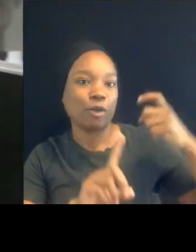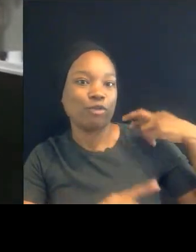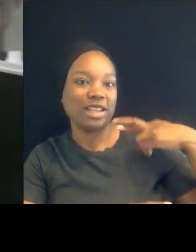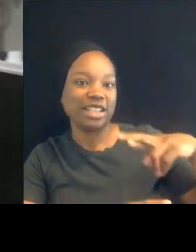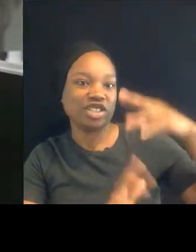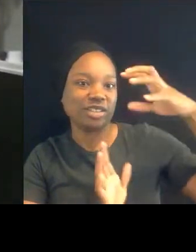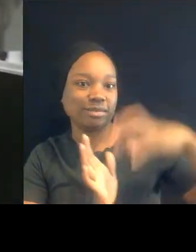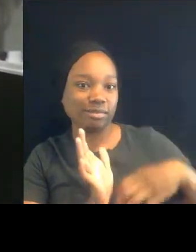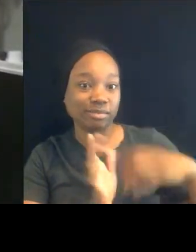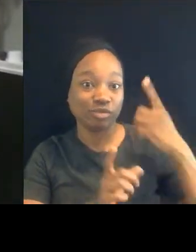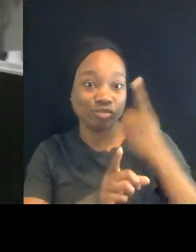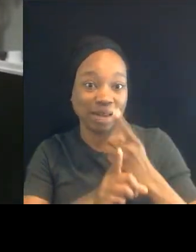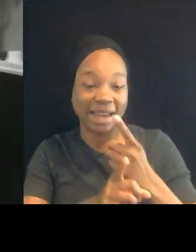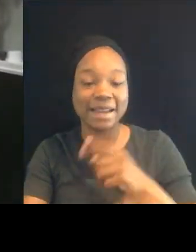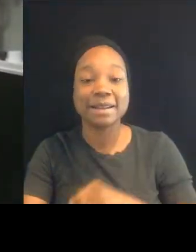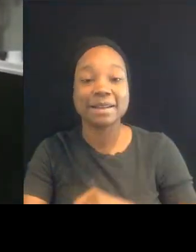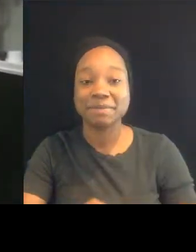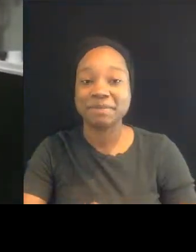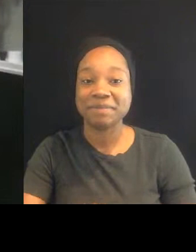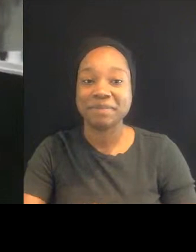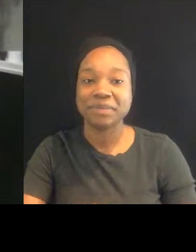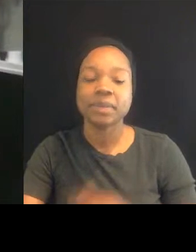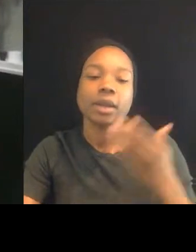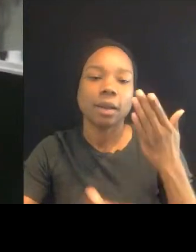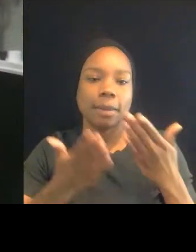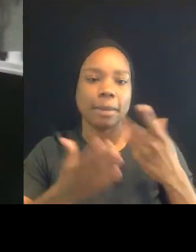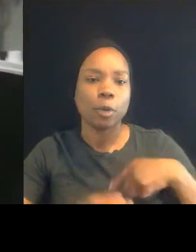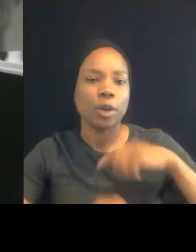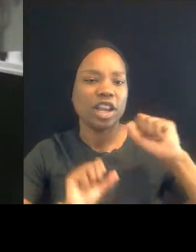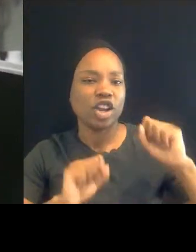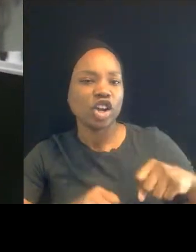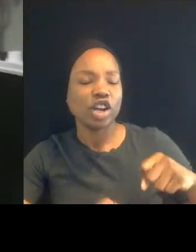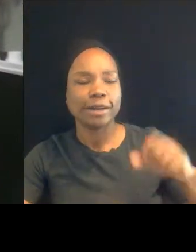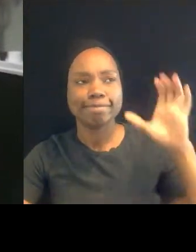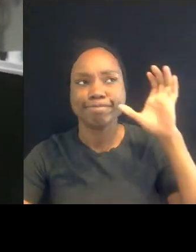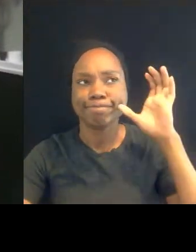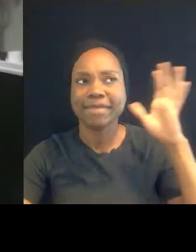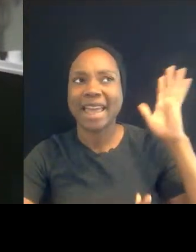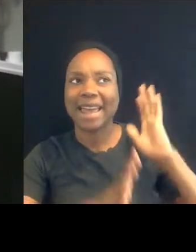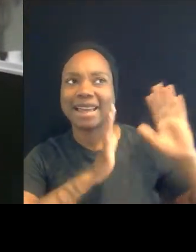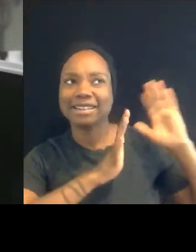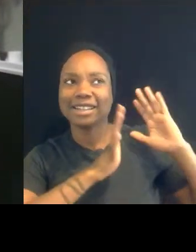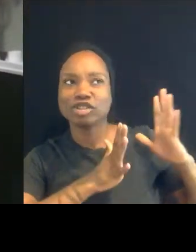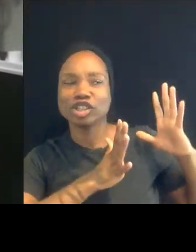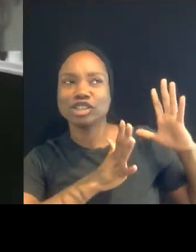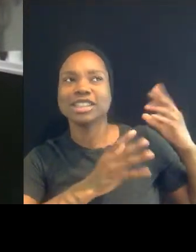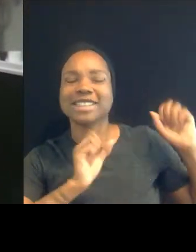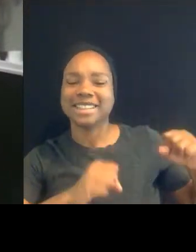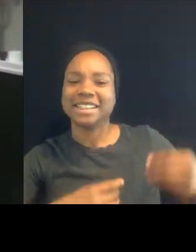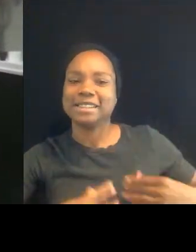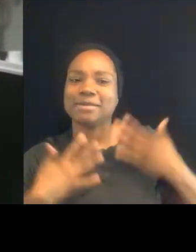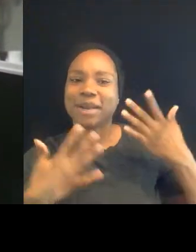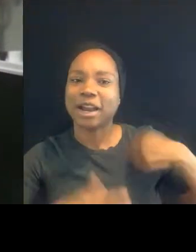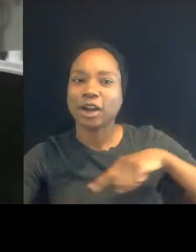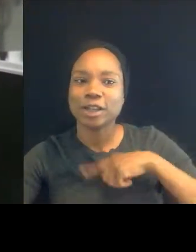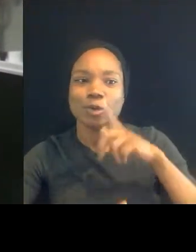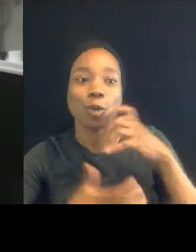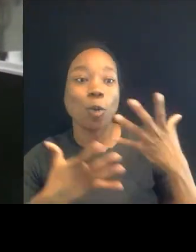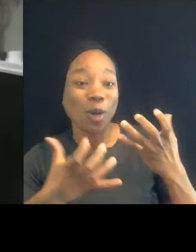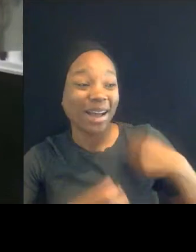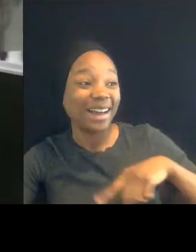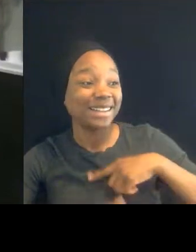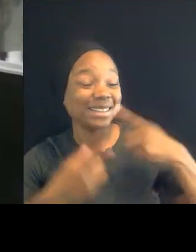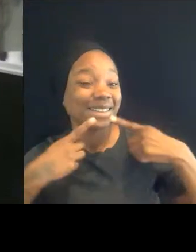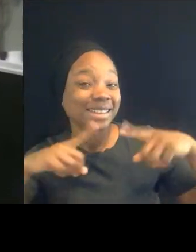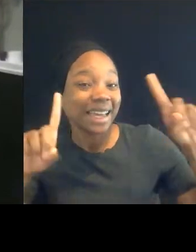inspired. We could hear from the ancestors who intend for us to be alive, and to do better than they did. I really love what